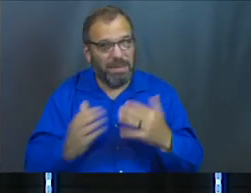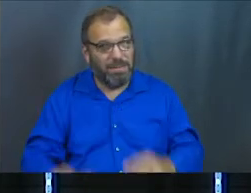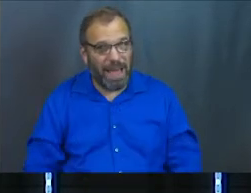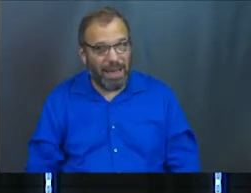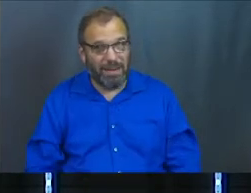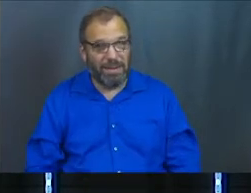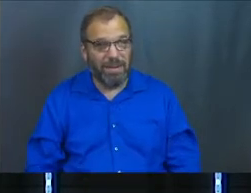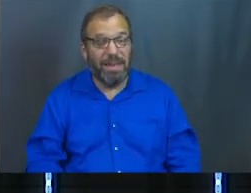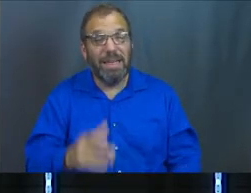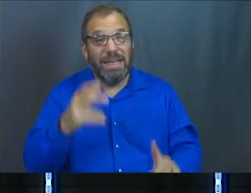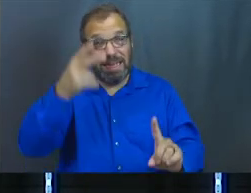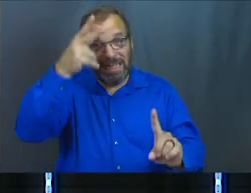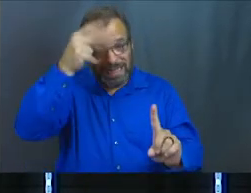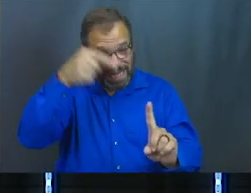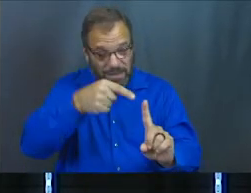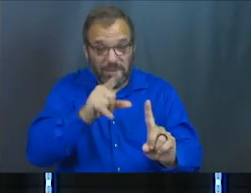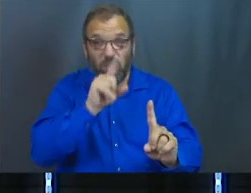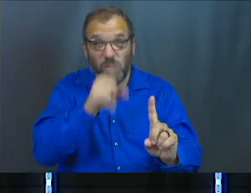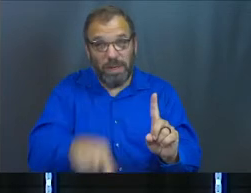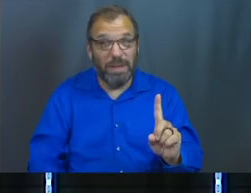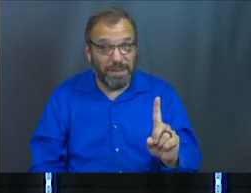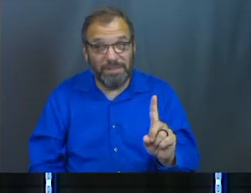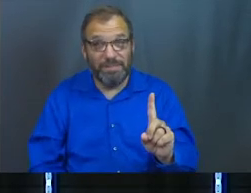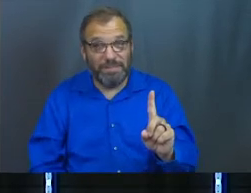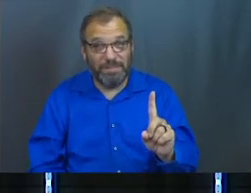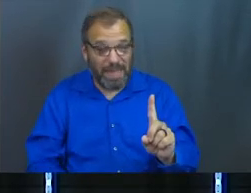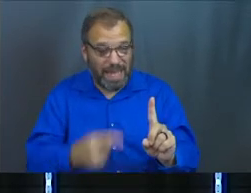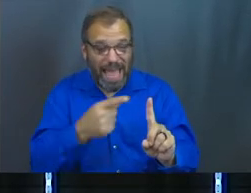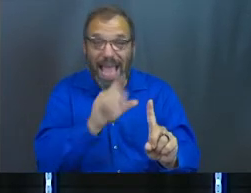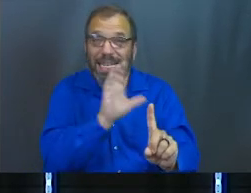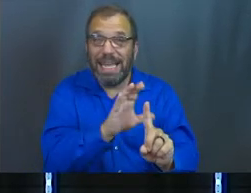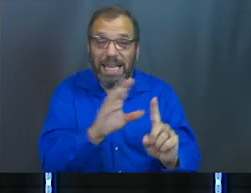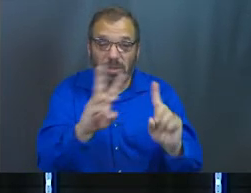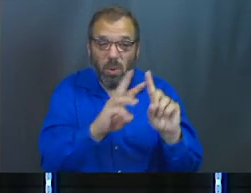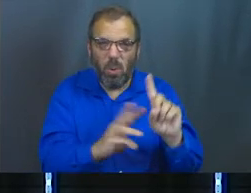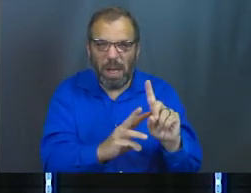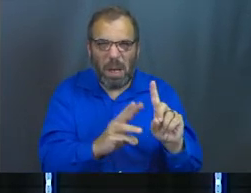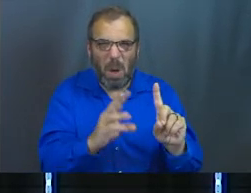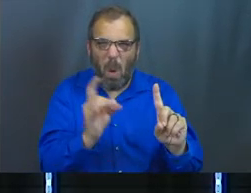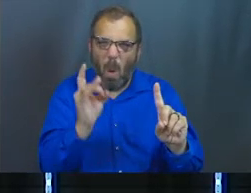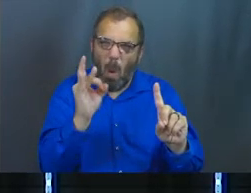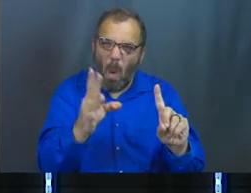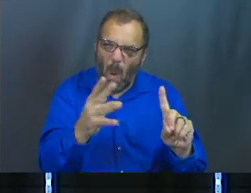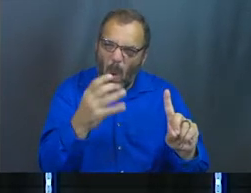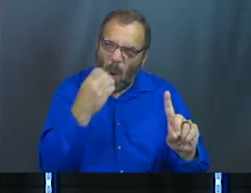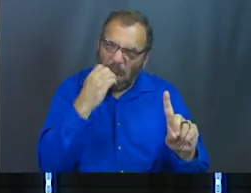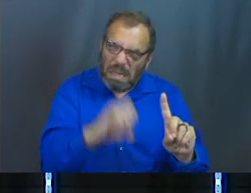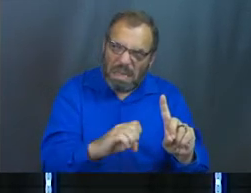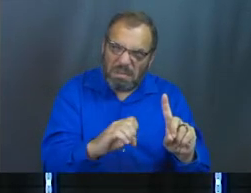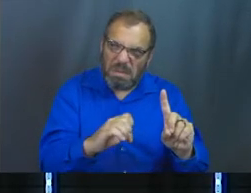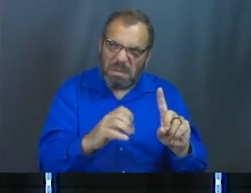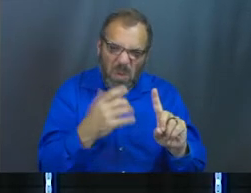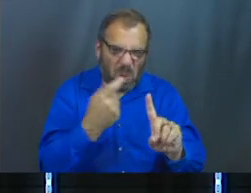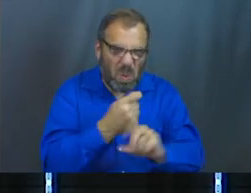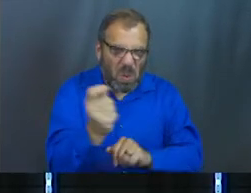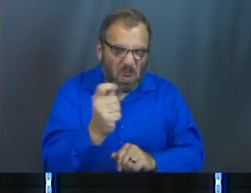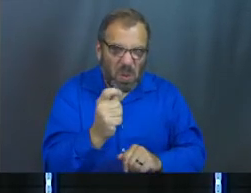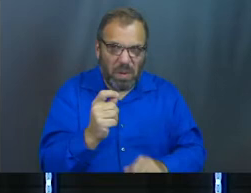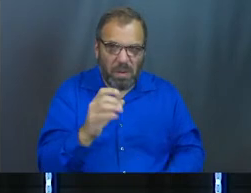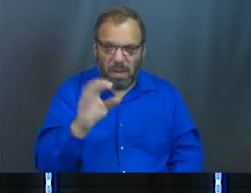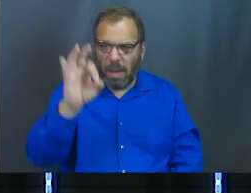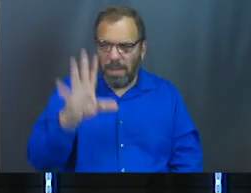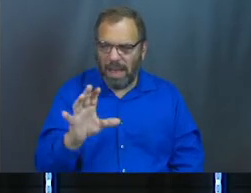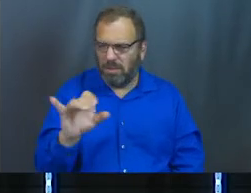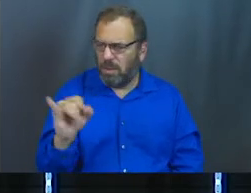He's still there. And he still has an evil will and a cruel will for you. Pastor